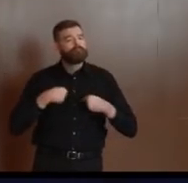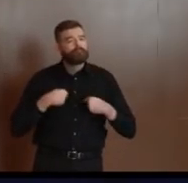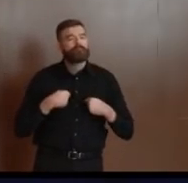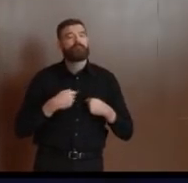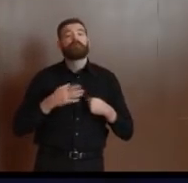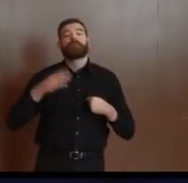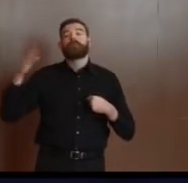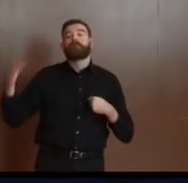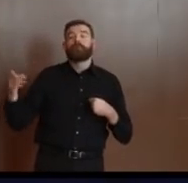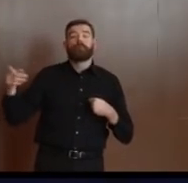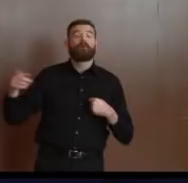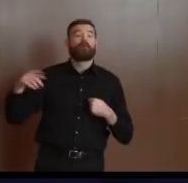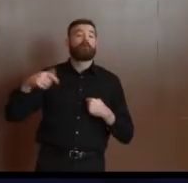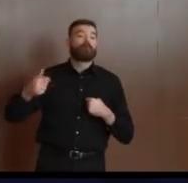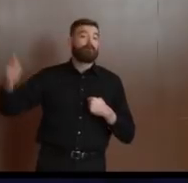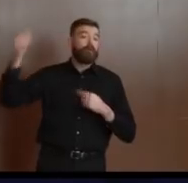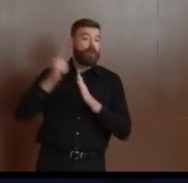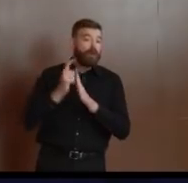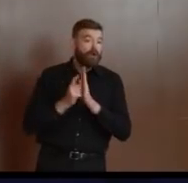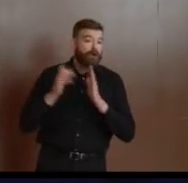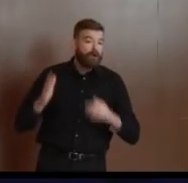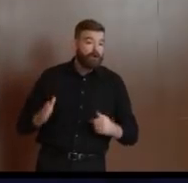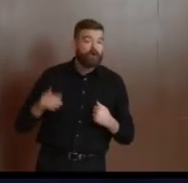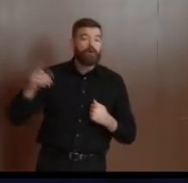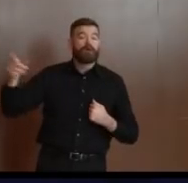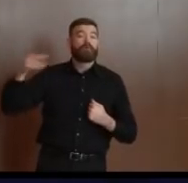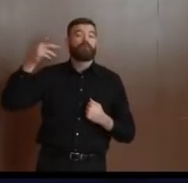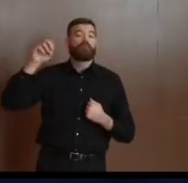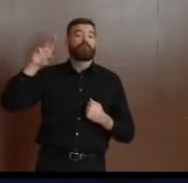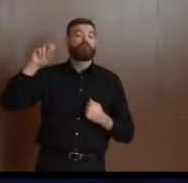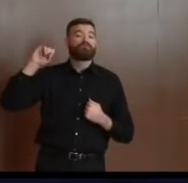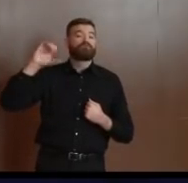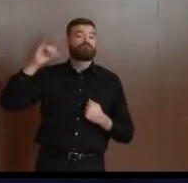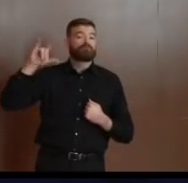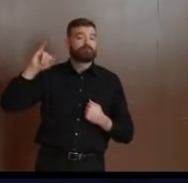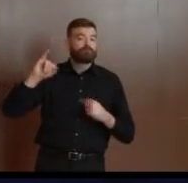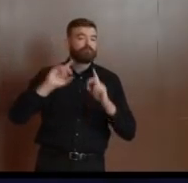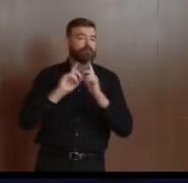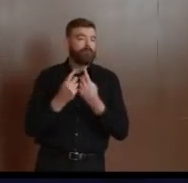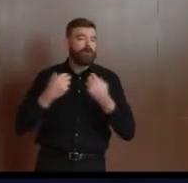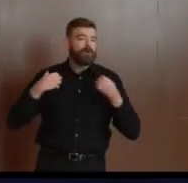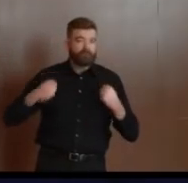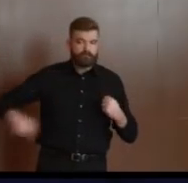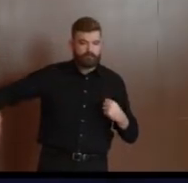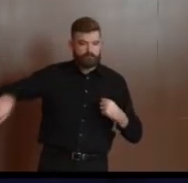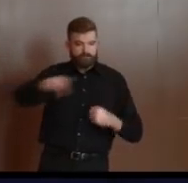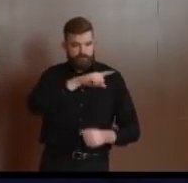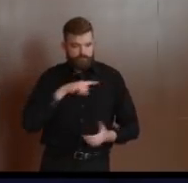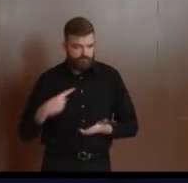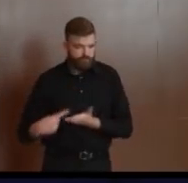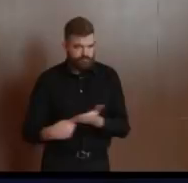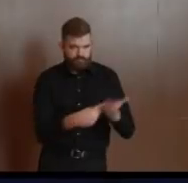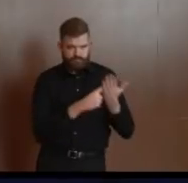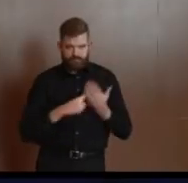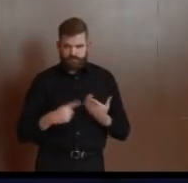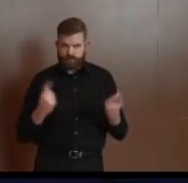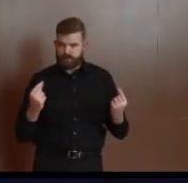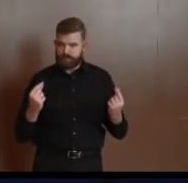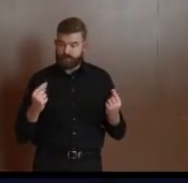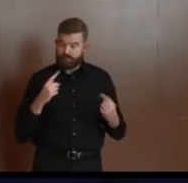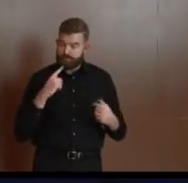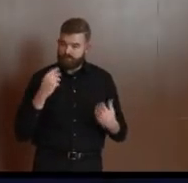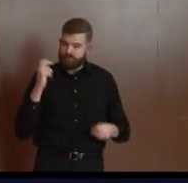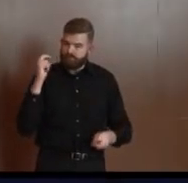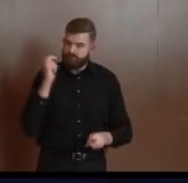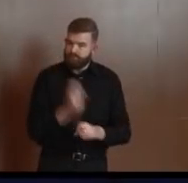daily with that decision. And I'll give you some insight. Last Sunday, we put in a process, uh, to basically check